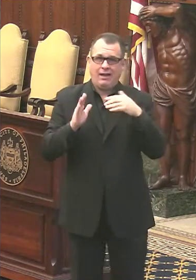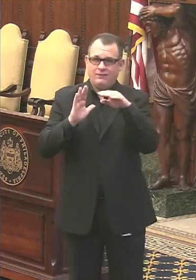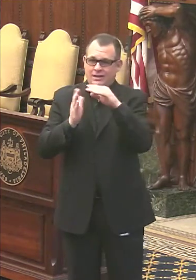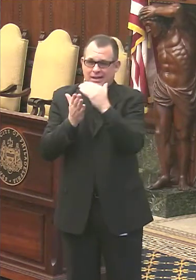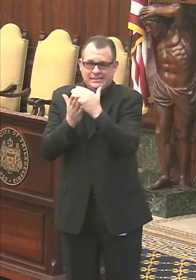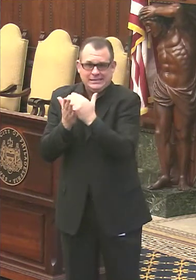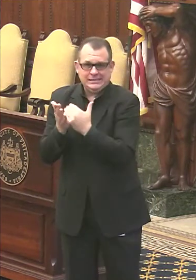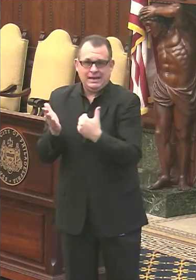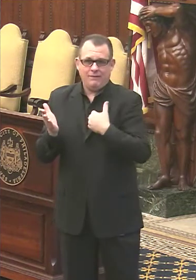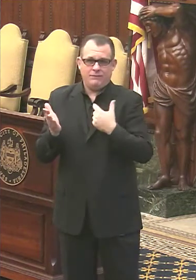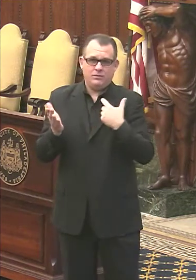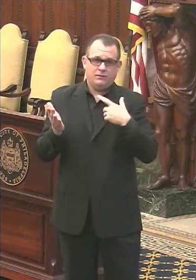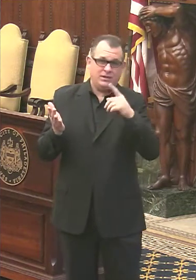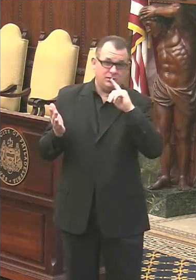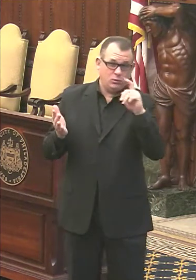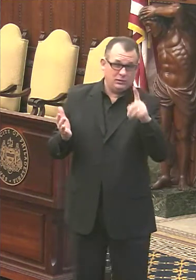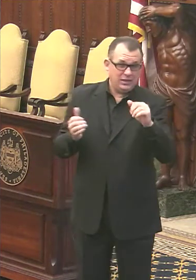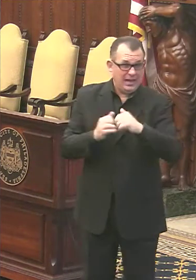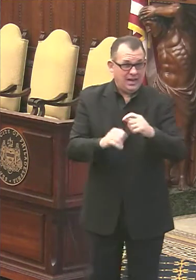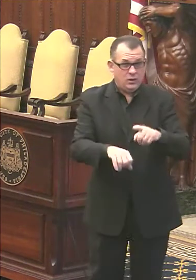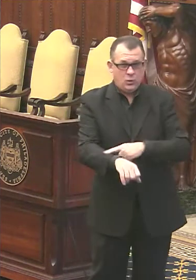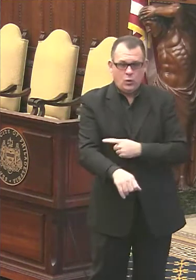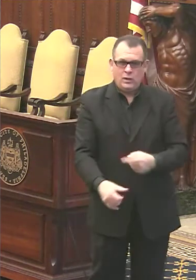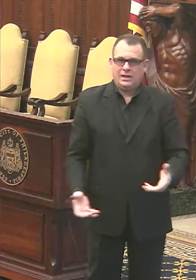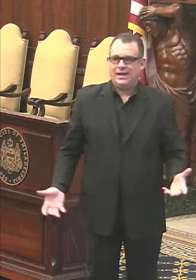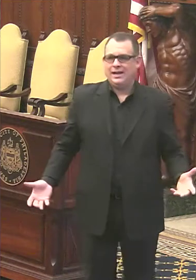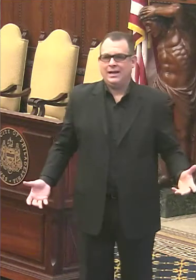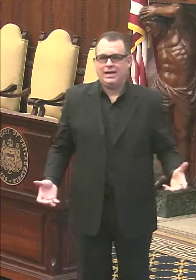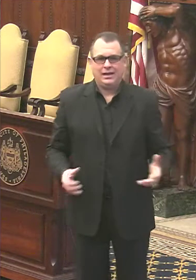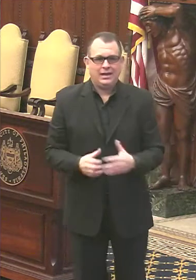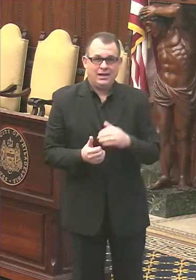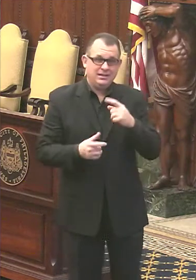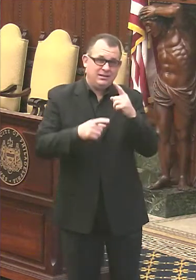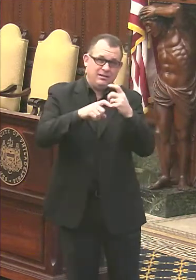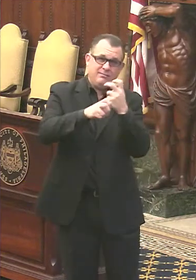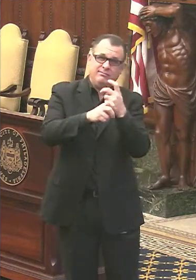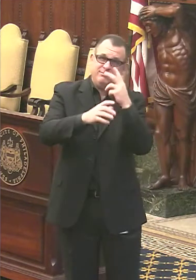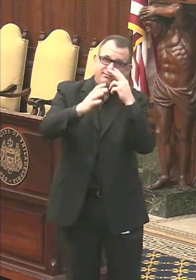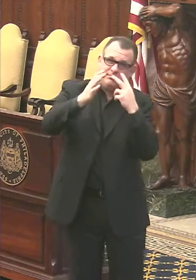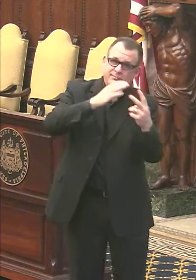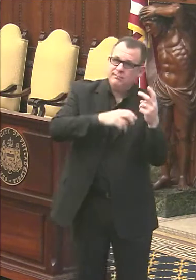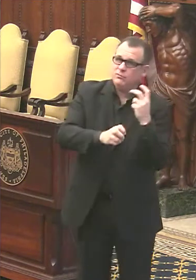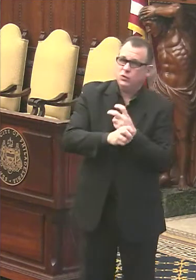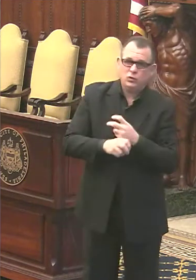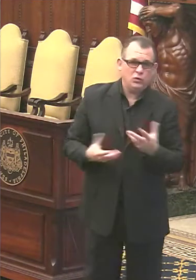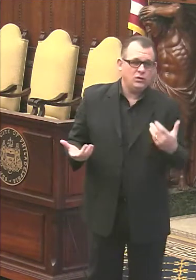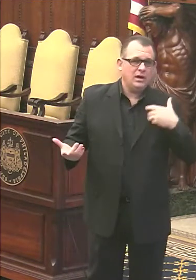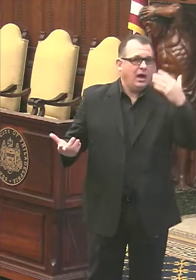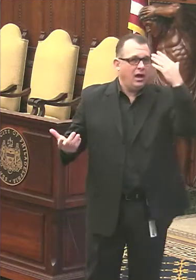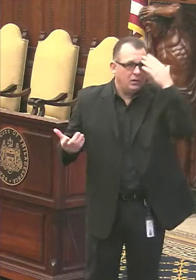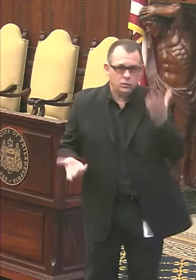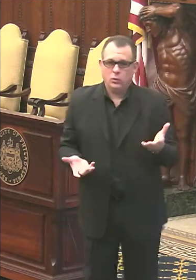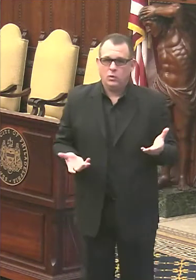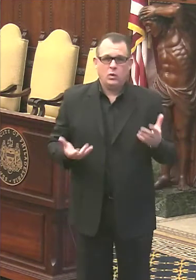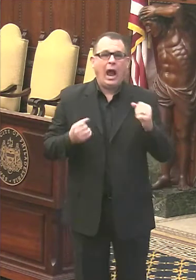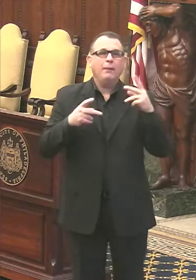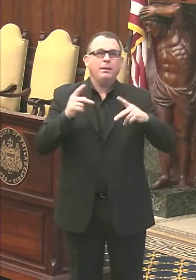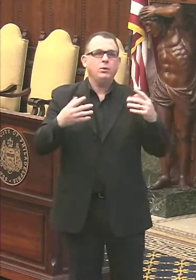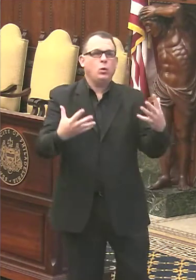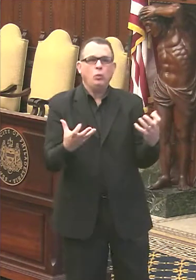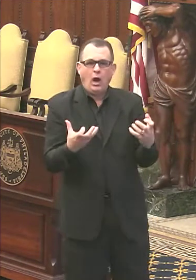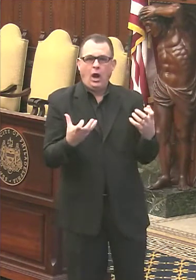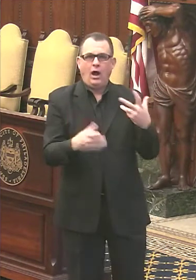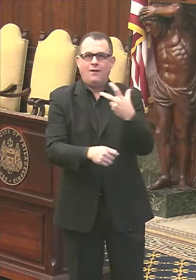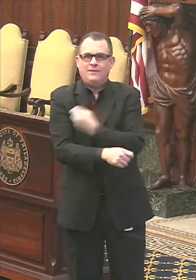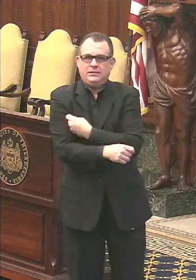but to answer your question, how long will it take to get through that is very hard to predict because we don't know how many people in those groups are going to want them to have the vaccine just